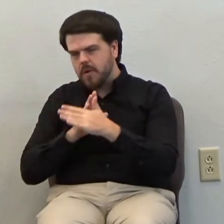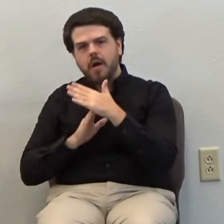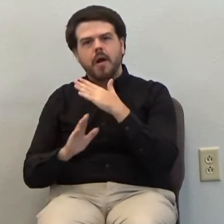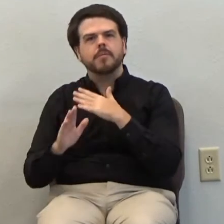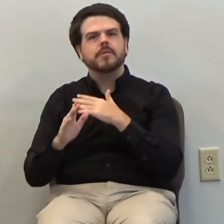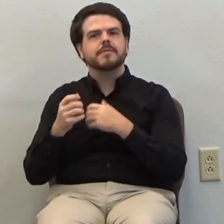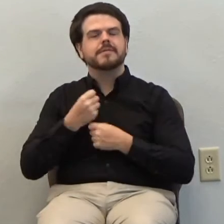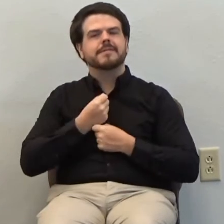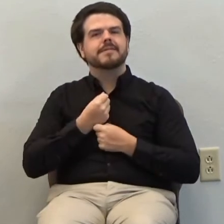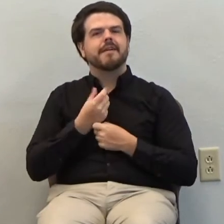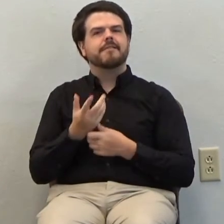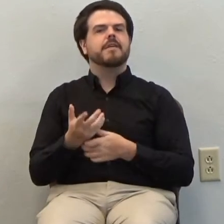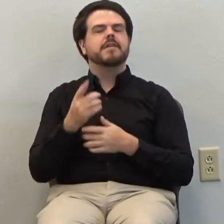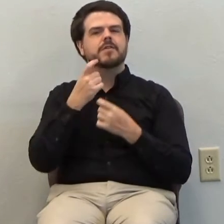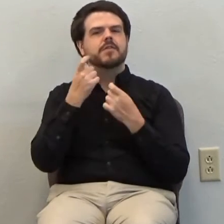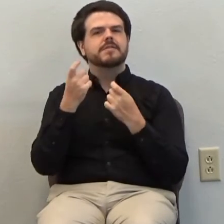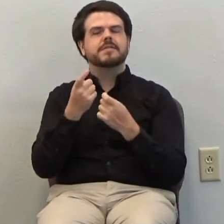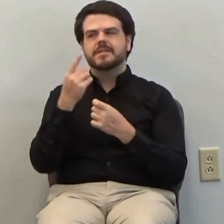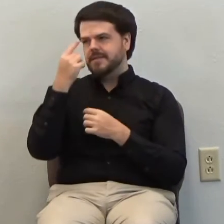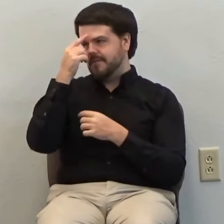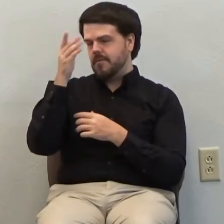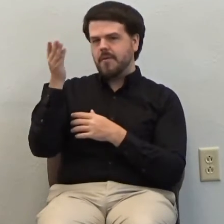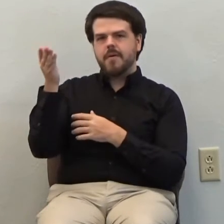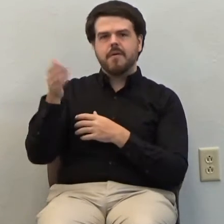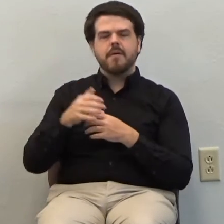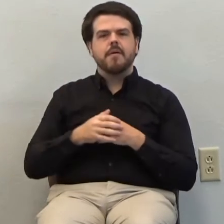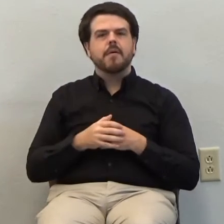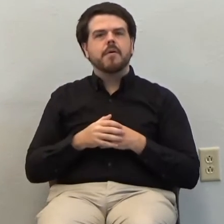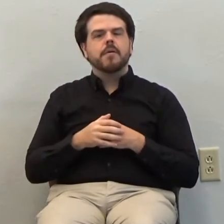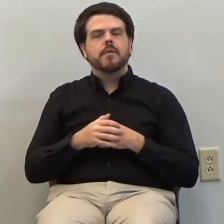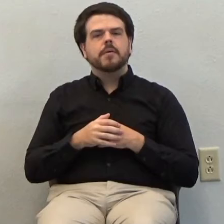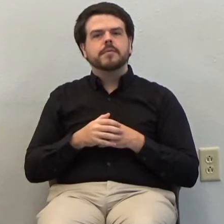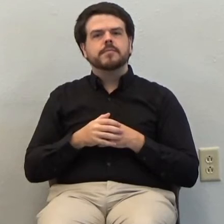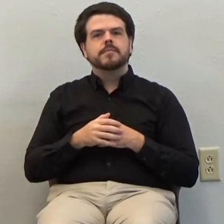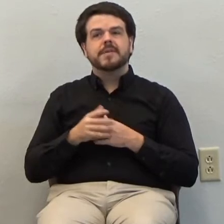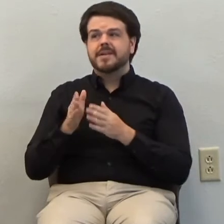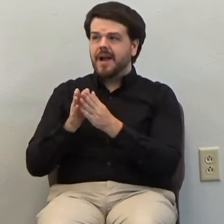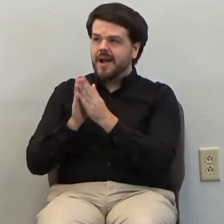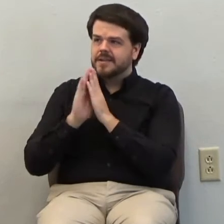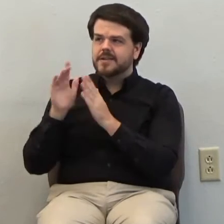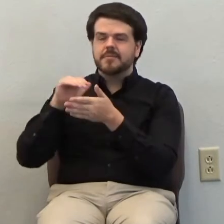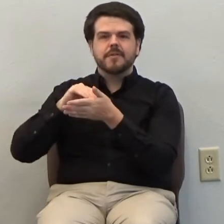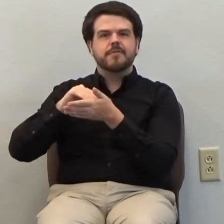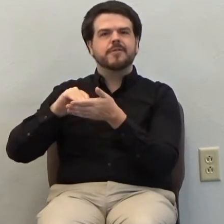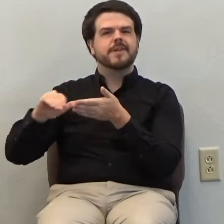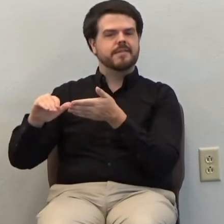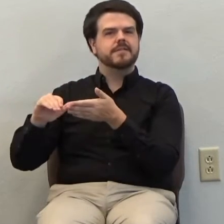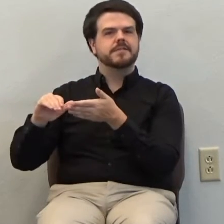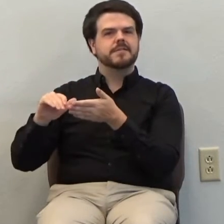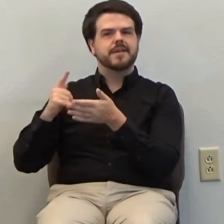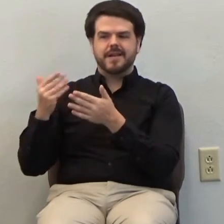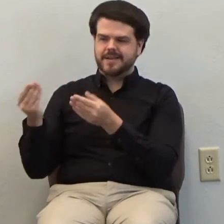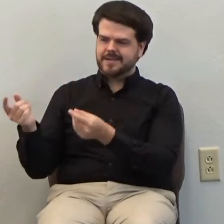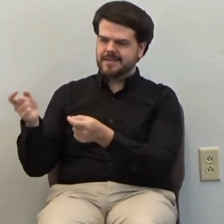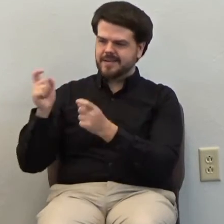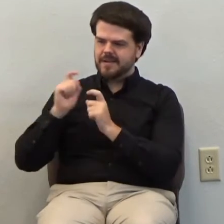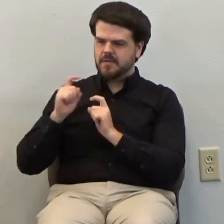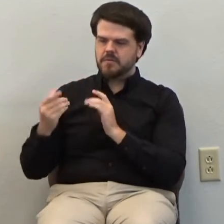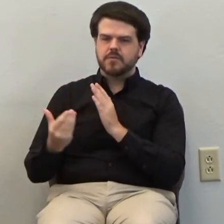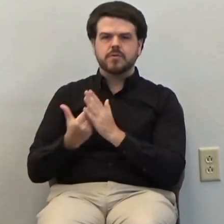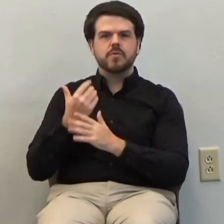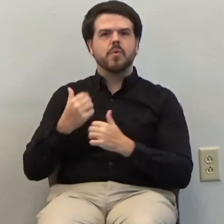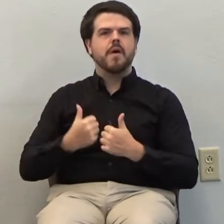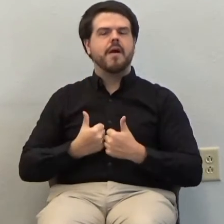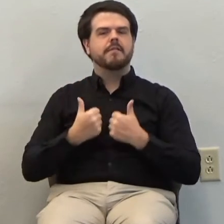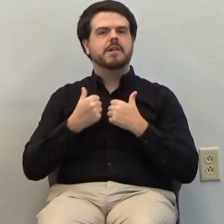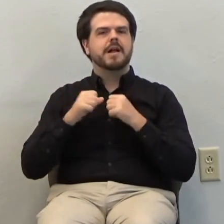sins to Him and ask Him to forgive us and to give us new and everlasting life and to maintain that